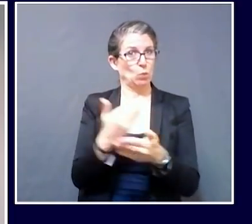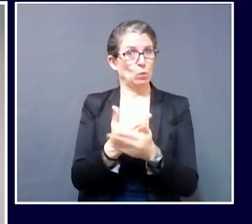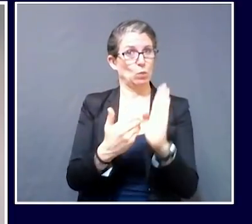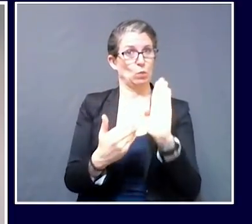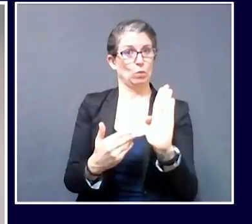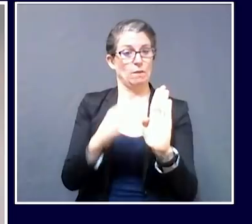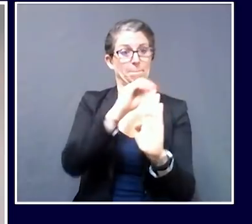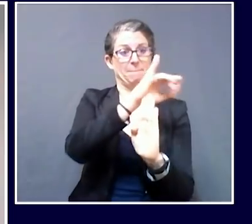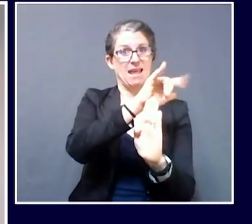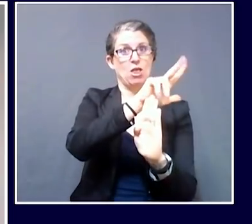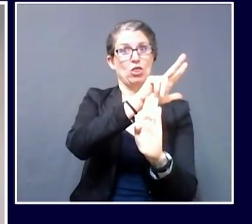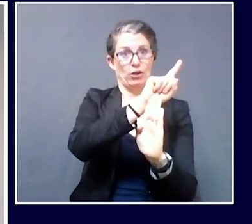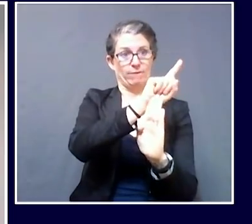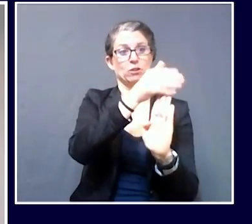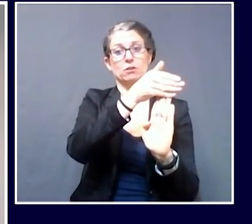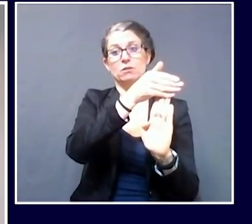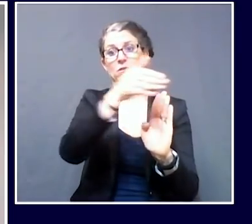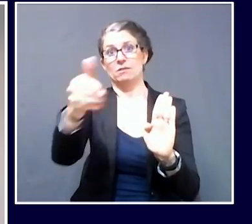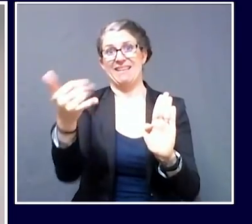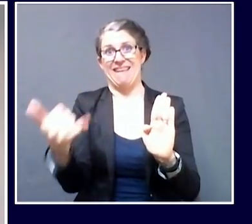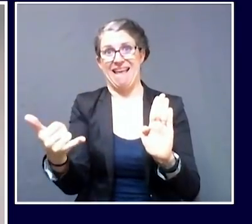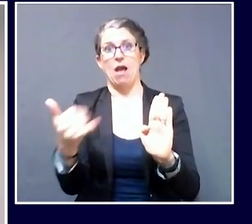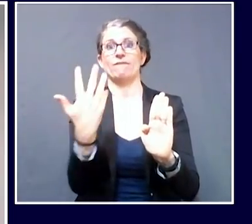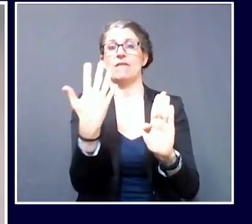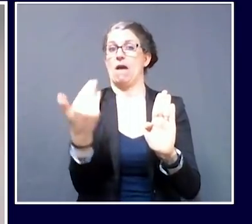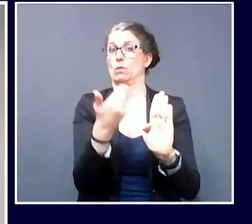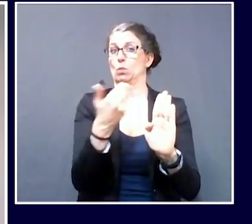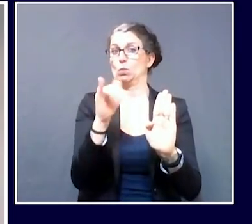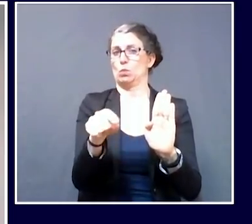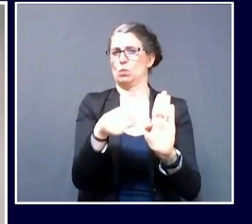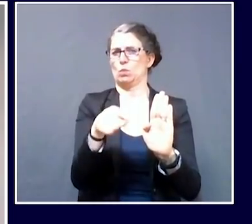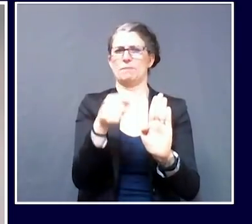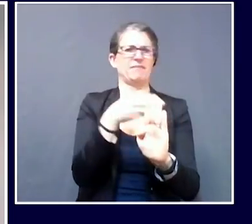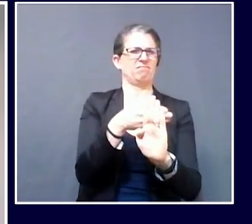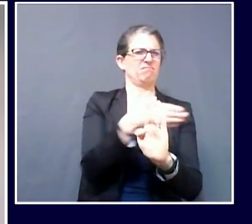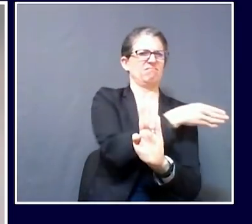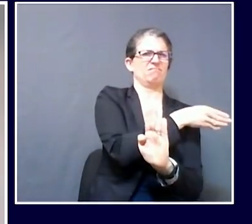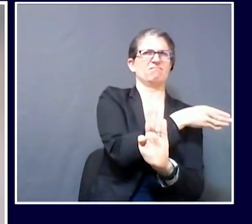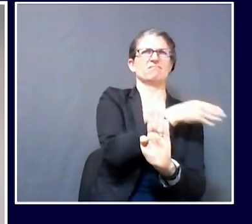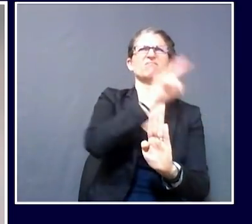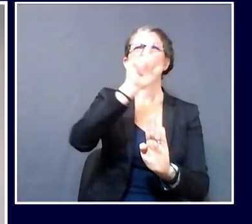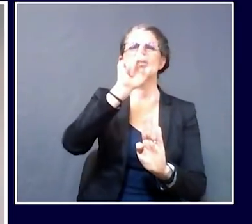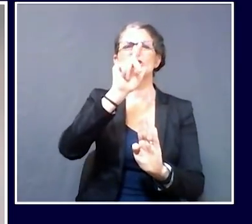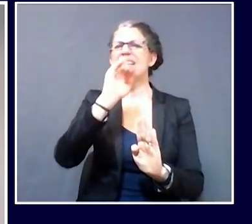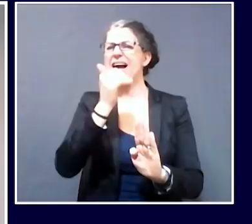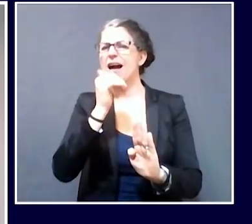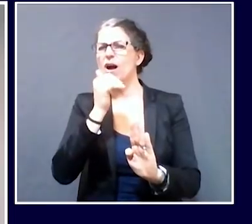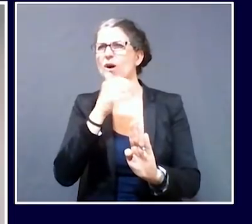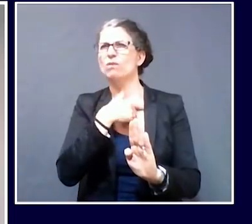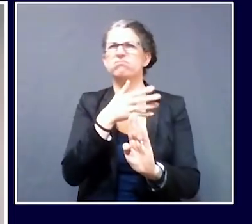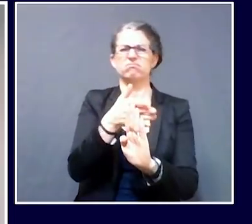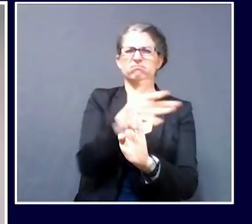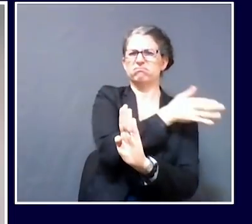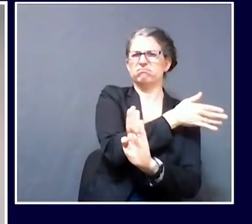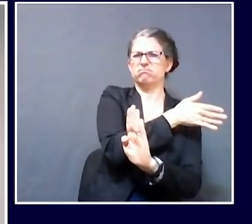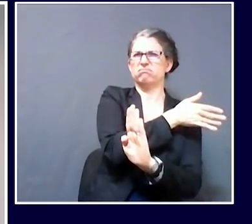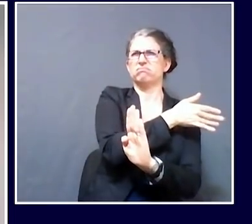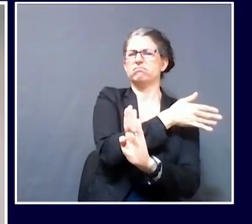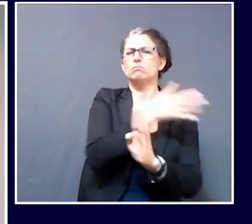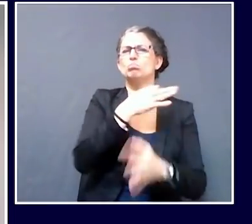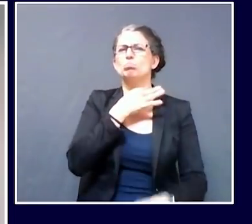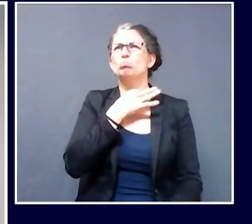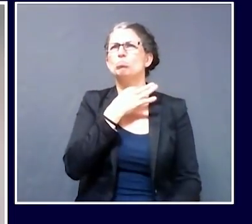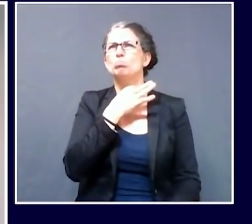for the company, but do you know what they are doing to kind of protect the